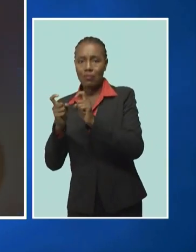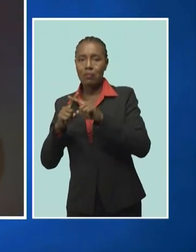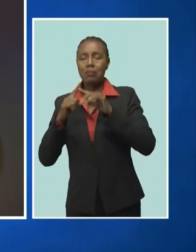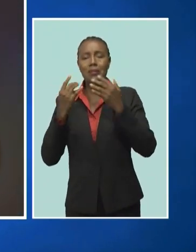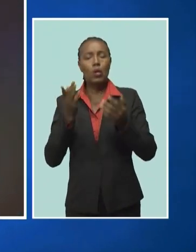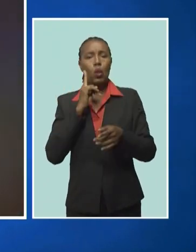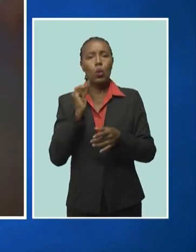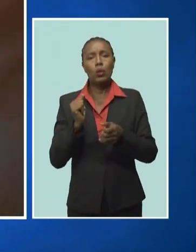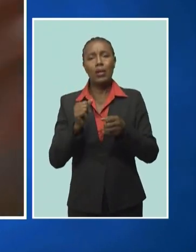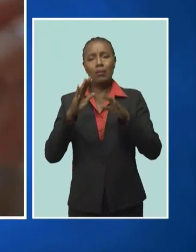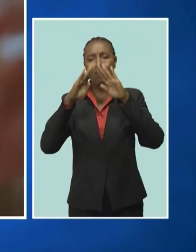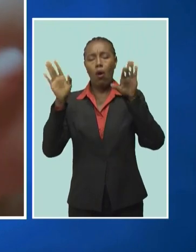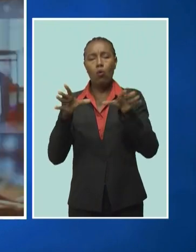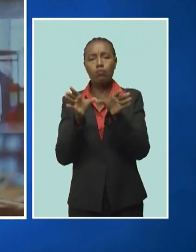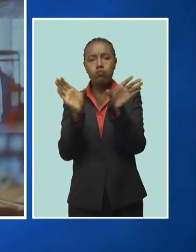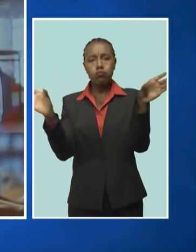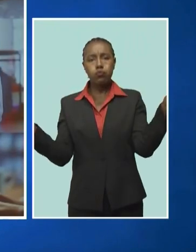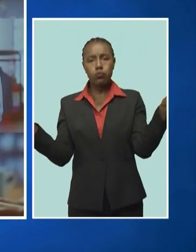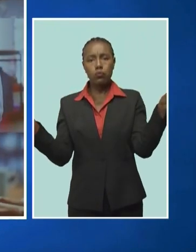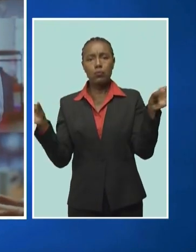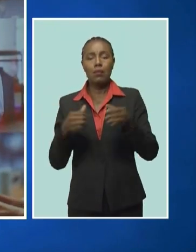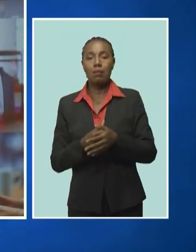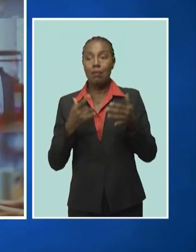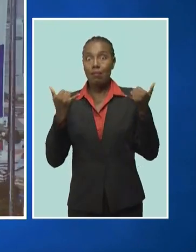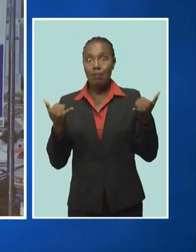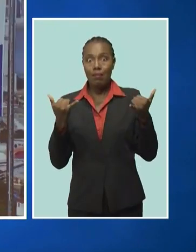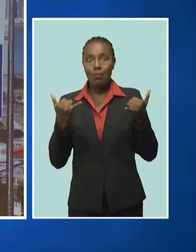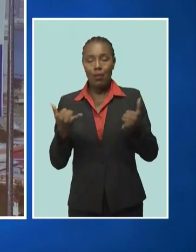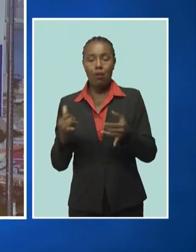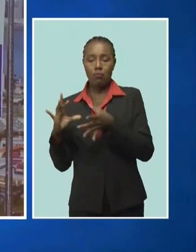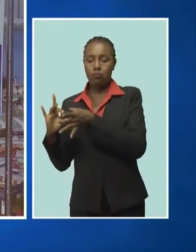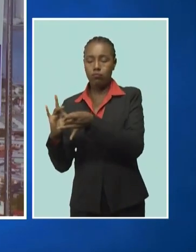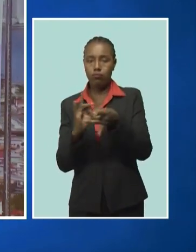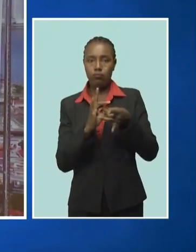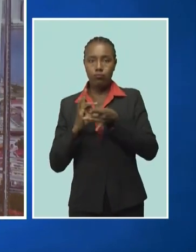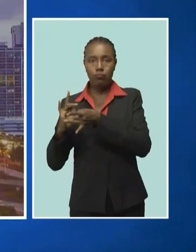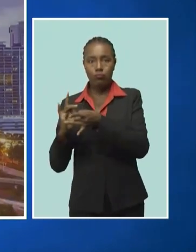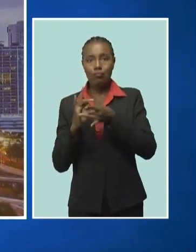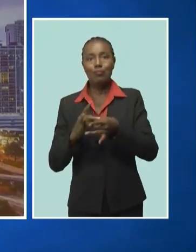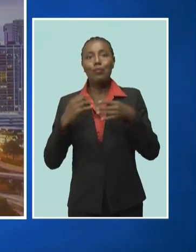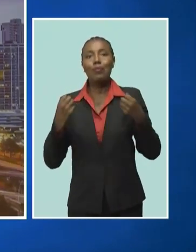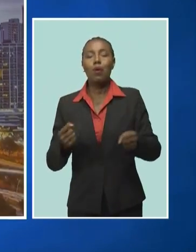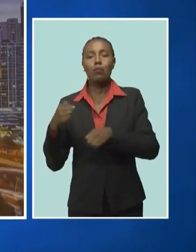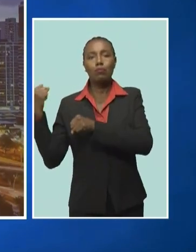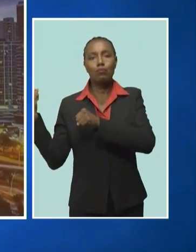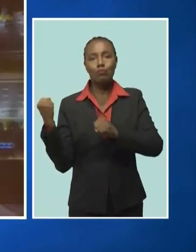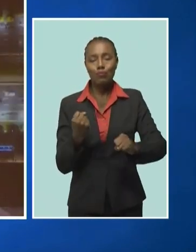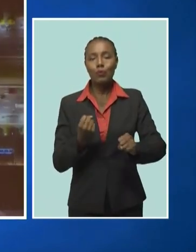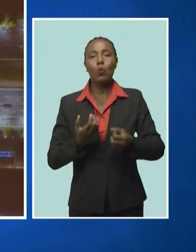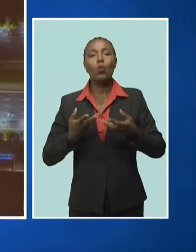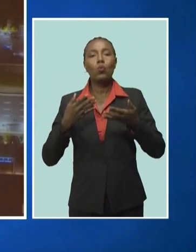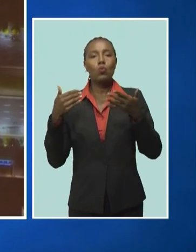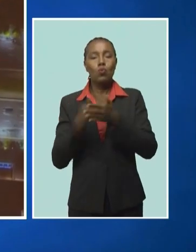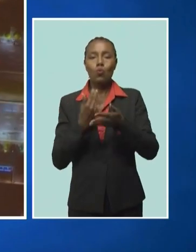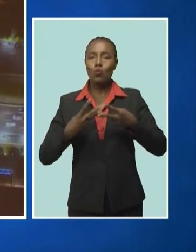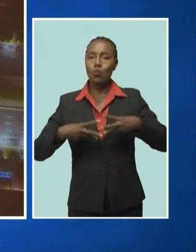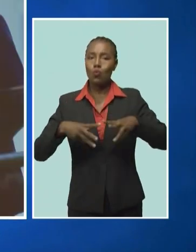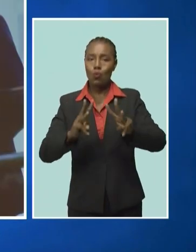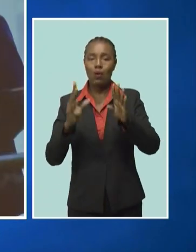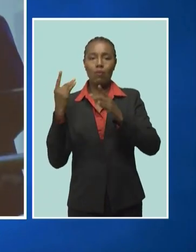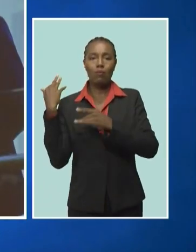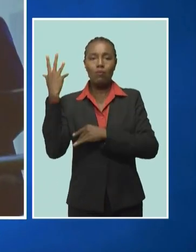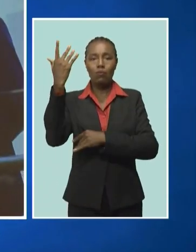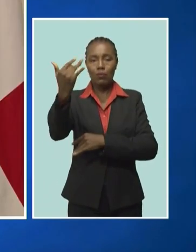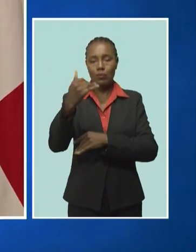divided. She says this further strengthening of relations will now deepen and signal a new way forward. We are